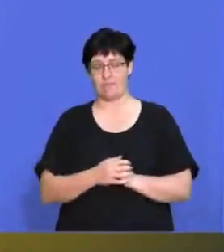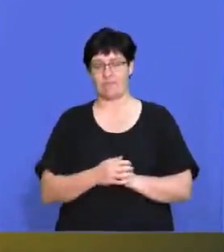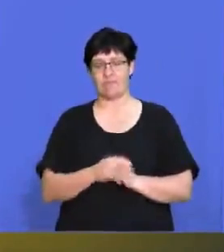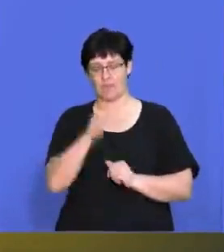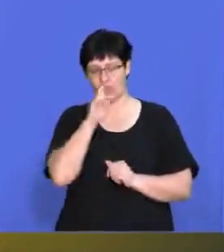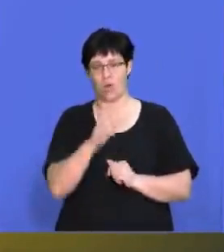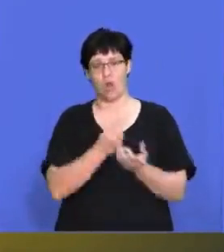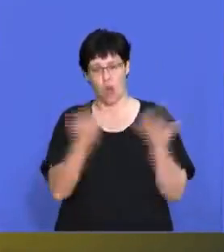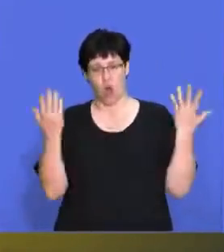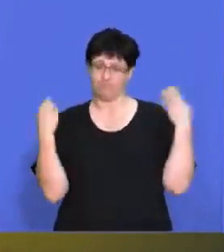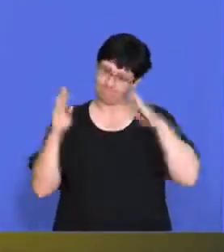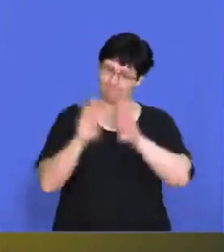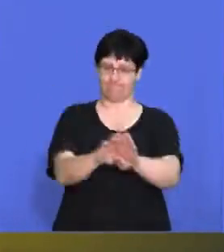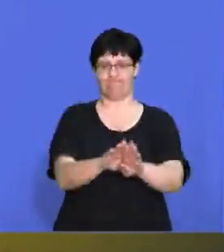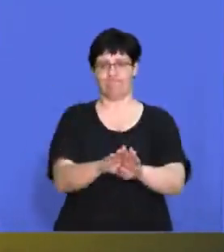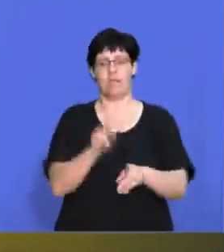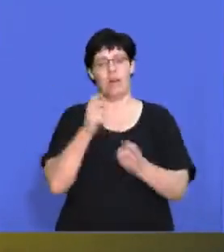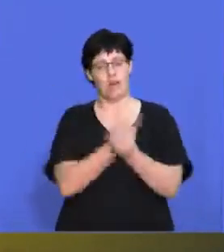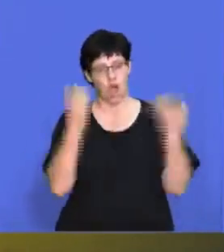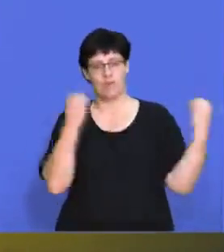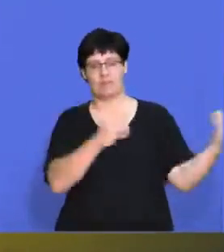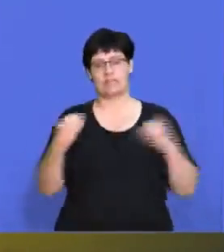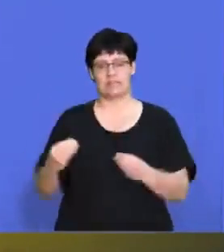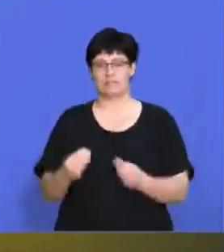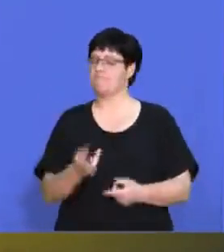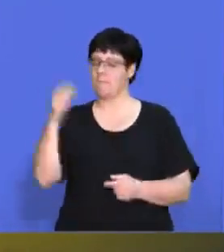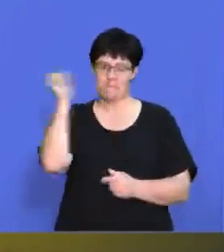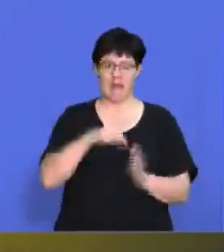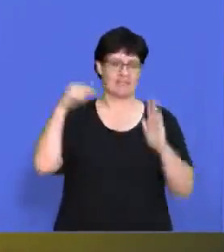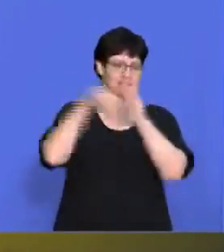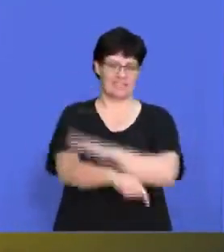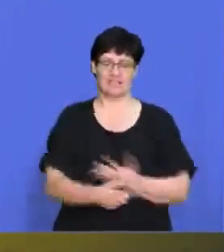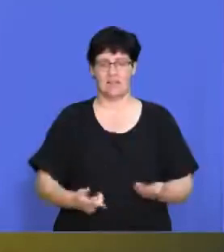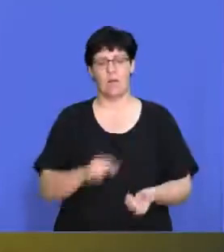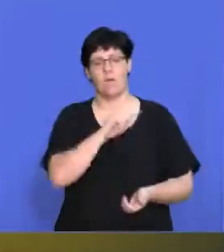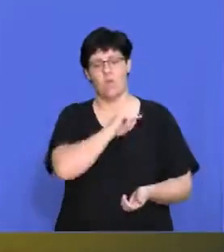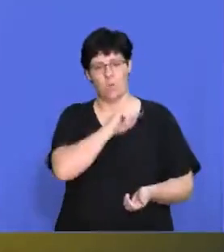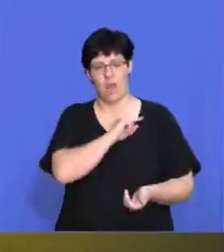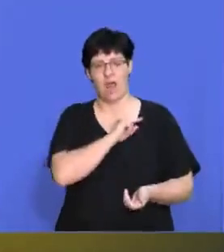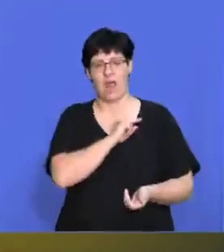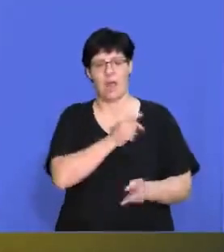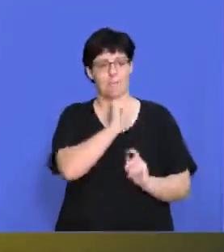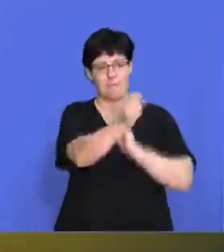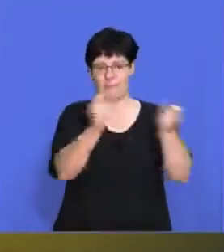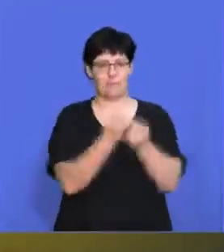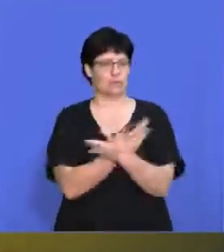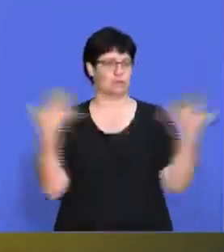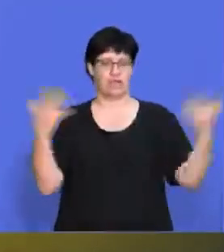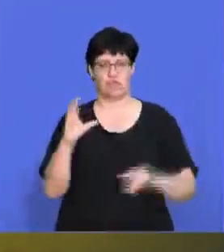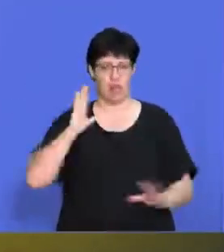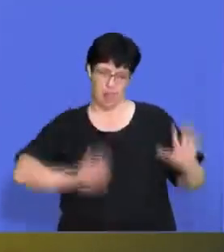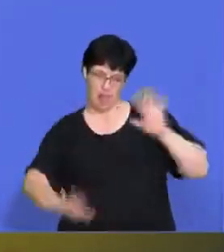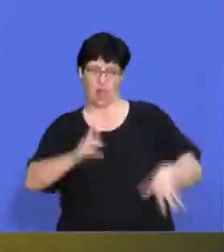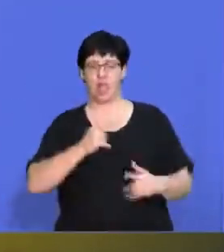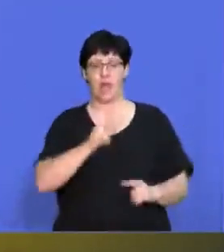during the lockdown, there were a lot of companies that had to liquidate because they had too much debt and their